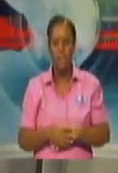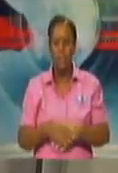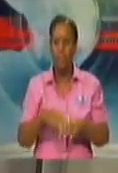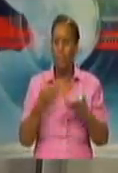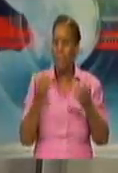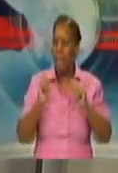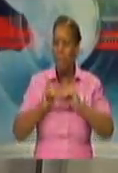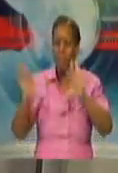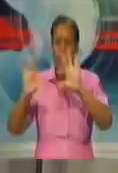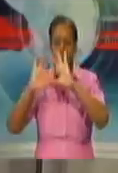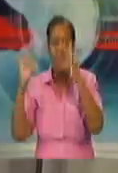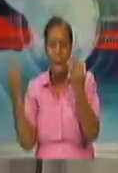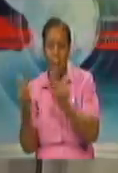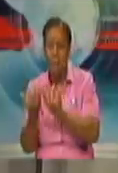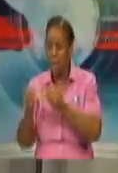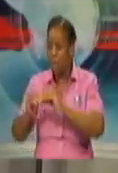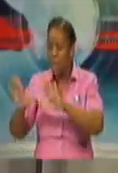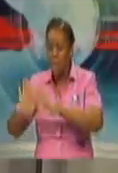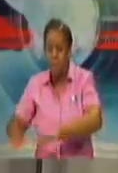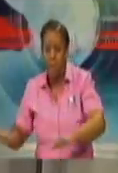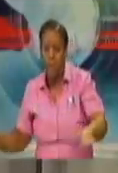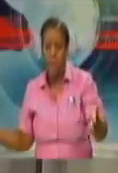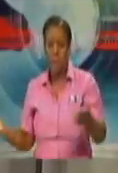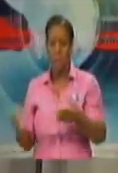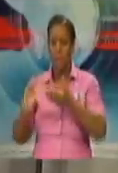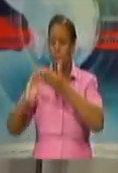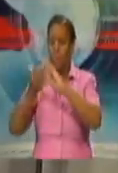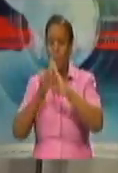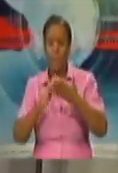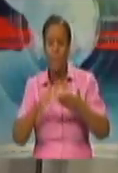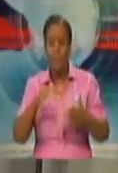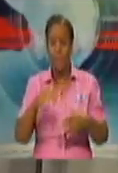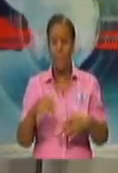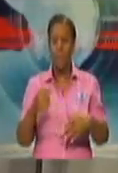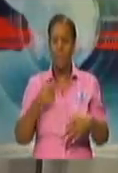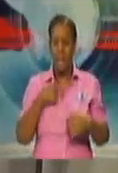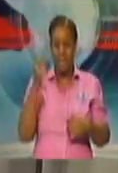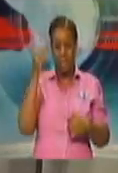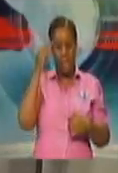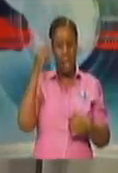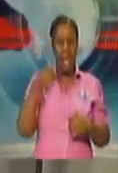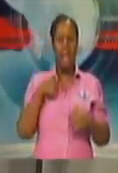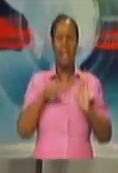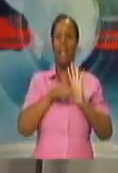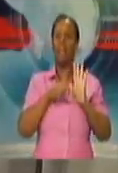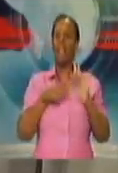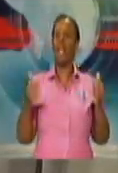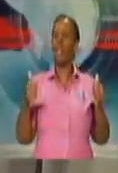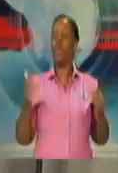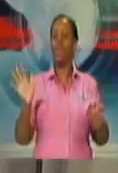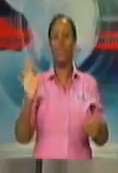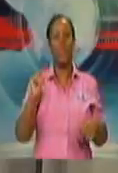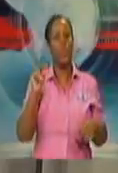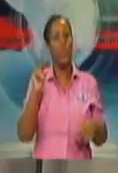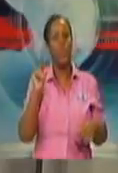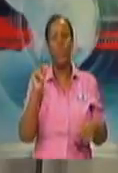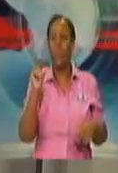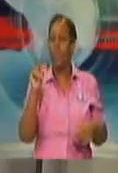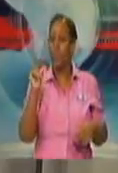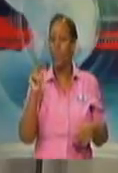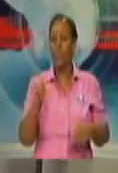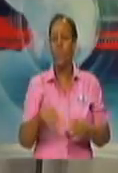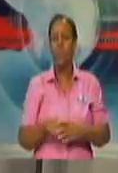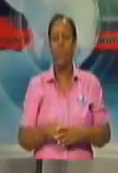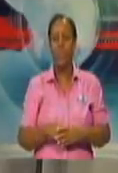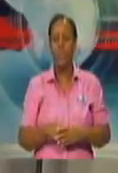infect my whole community. That, Rashad, is what we are trying to avoid, because PCR